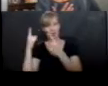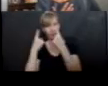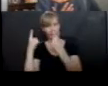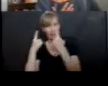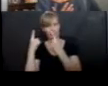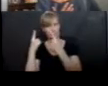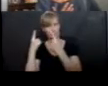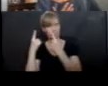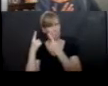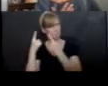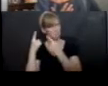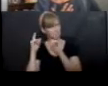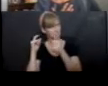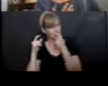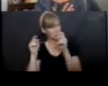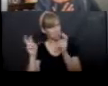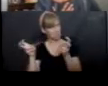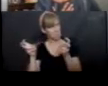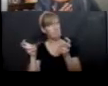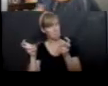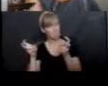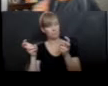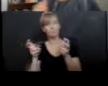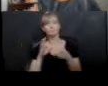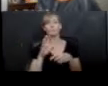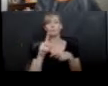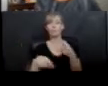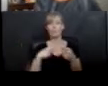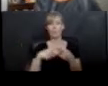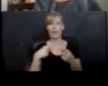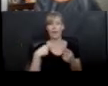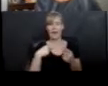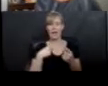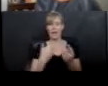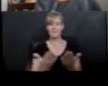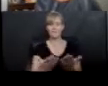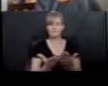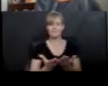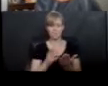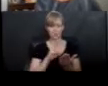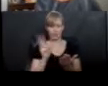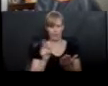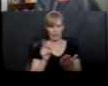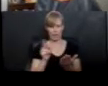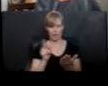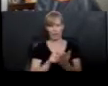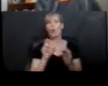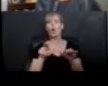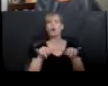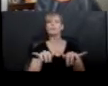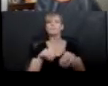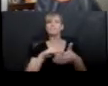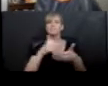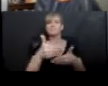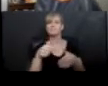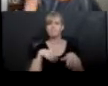Just think about that for a minute. That is so true. When I sit at staring at an empty page or an empty computer screen, and I